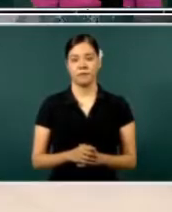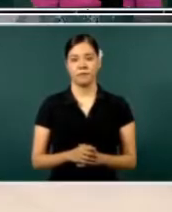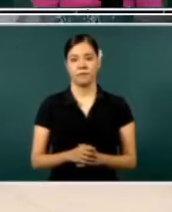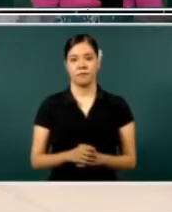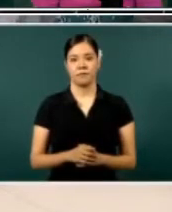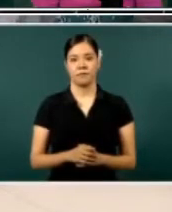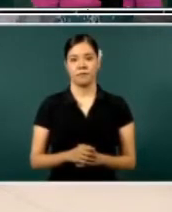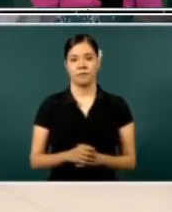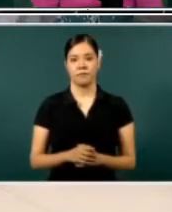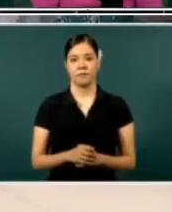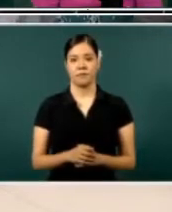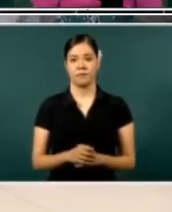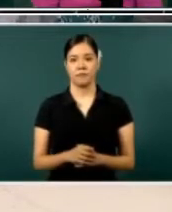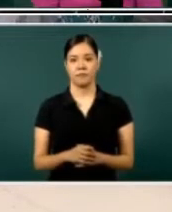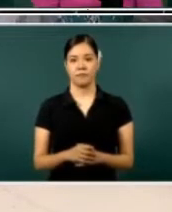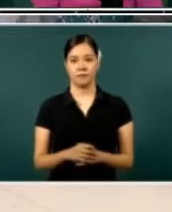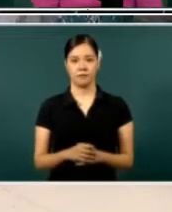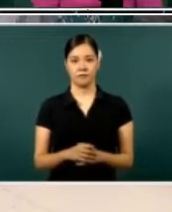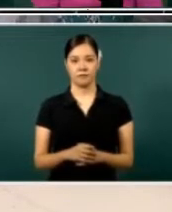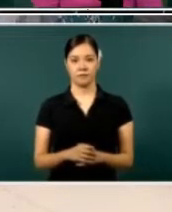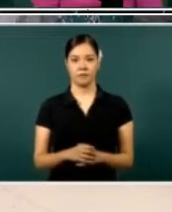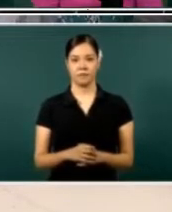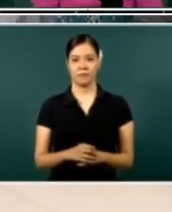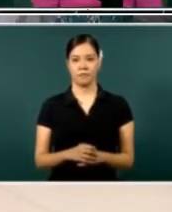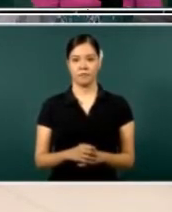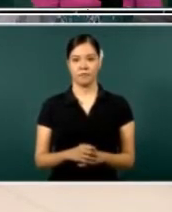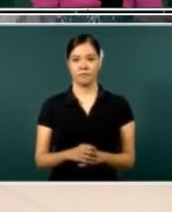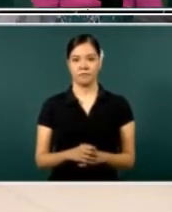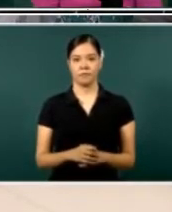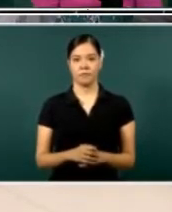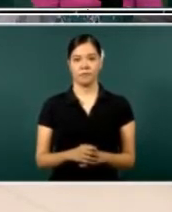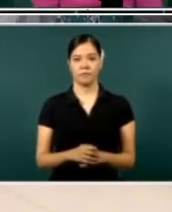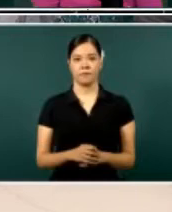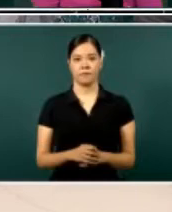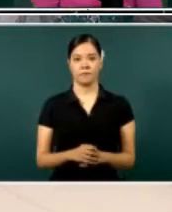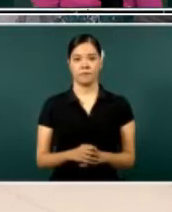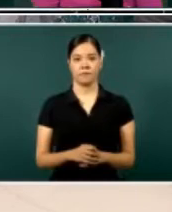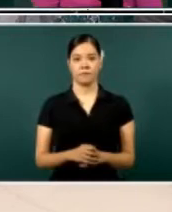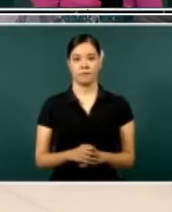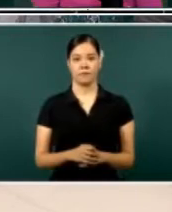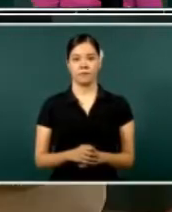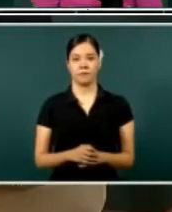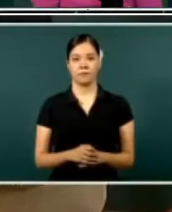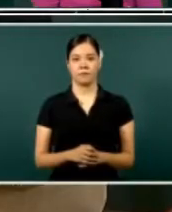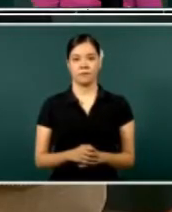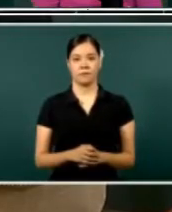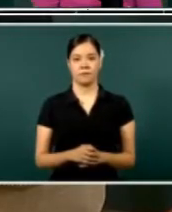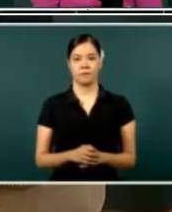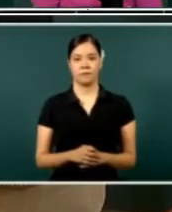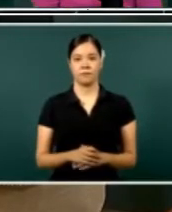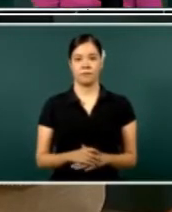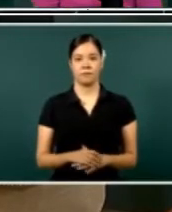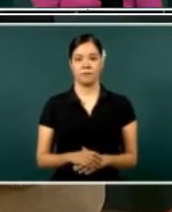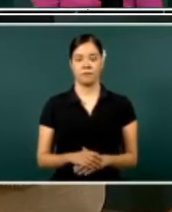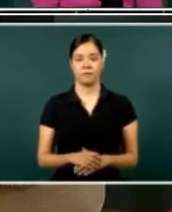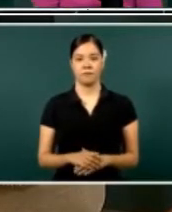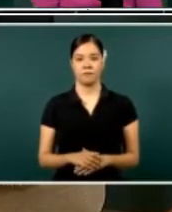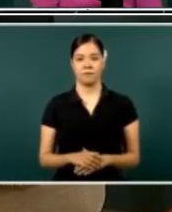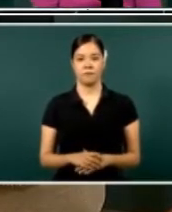there's an area in Mexico that has a whole, um, society of, uh,